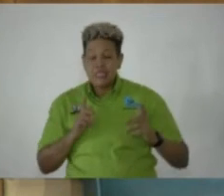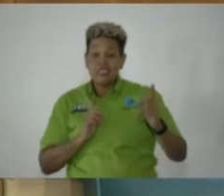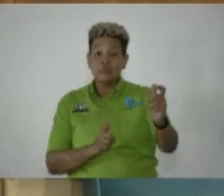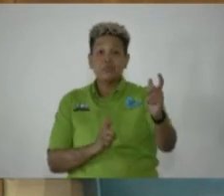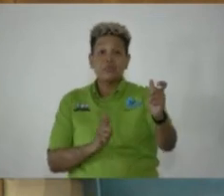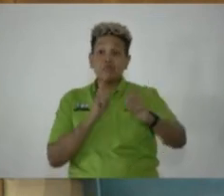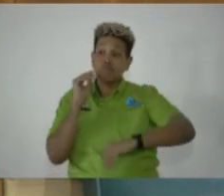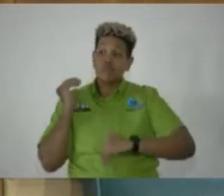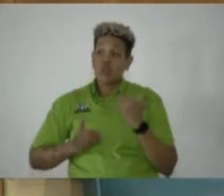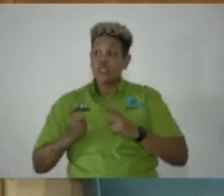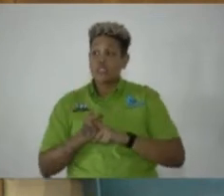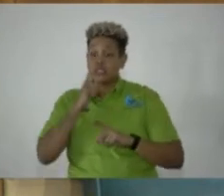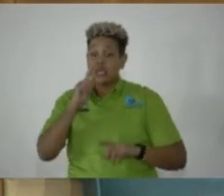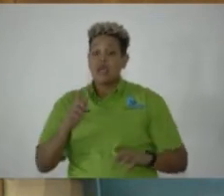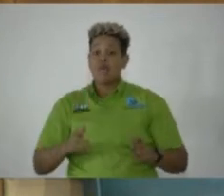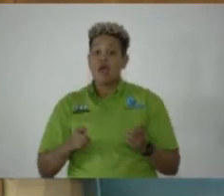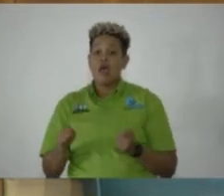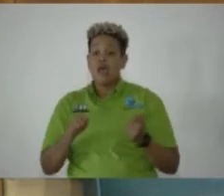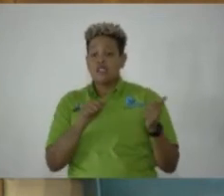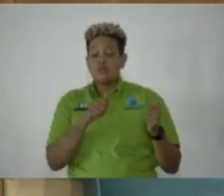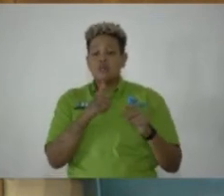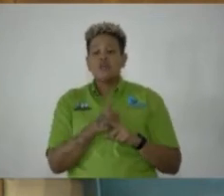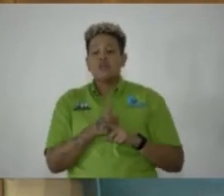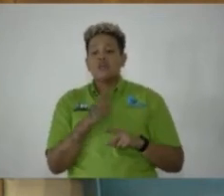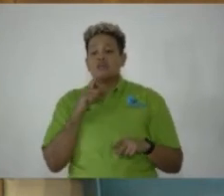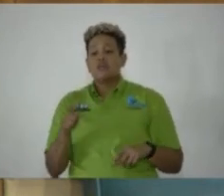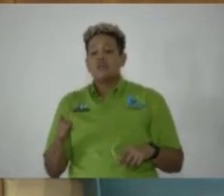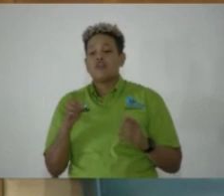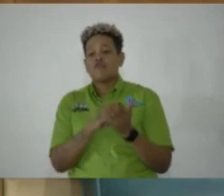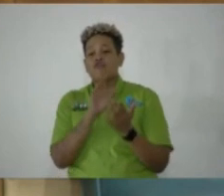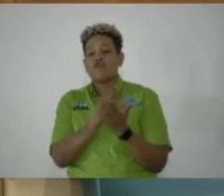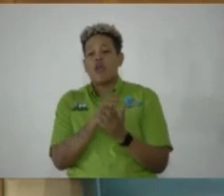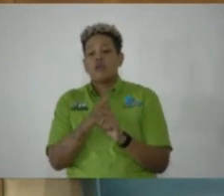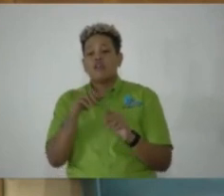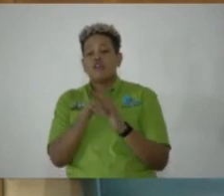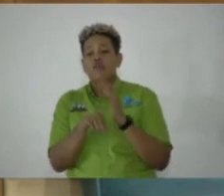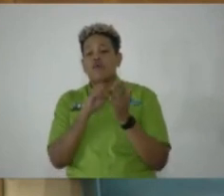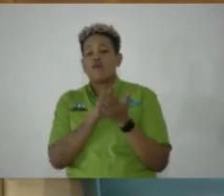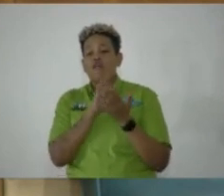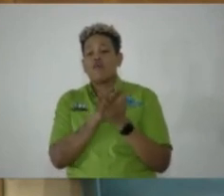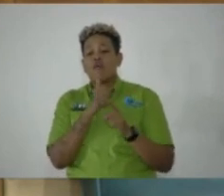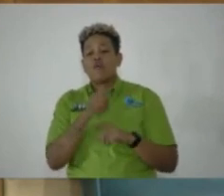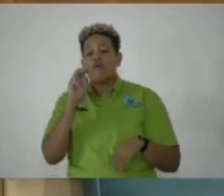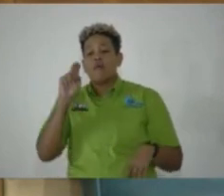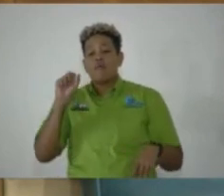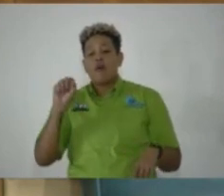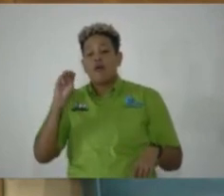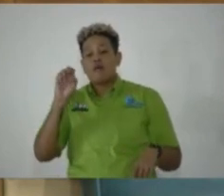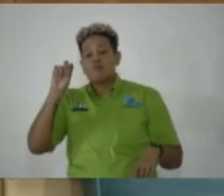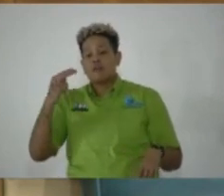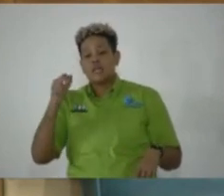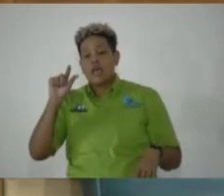process of the expungement of the record, the criminal record of Marcus Mazaya